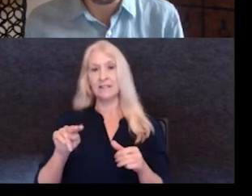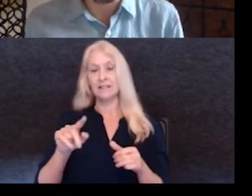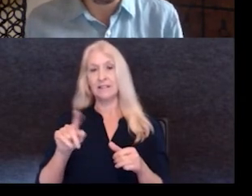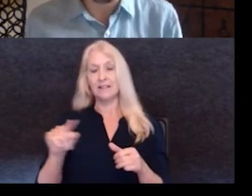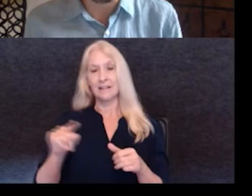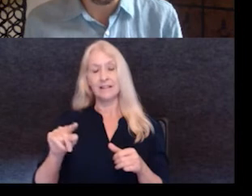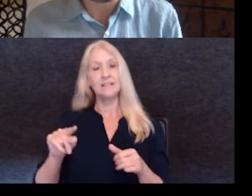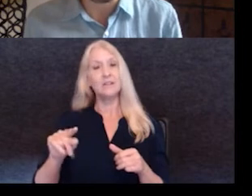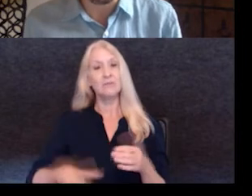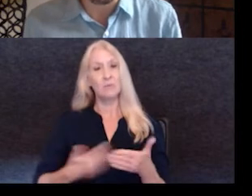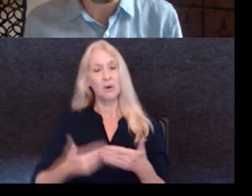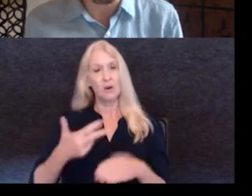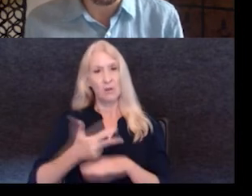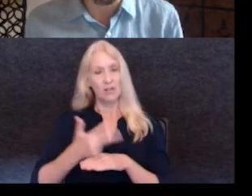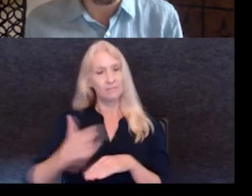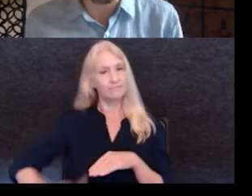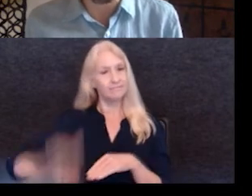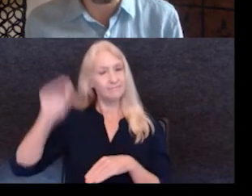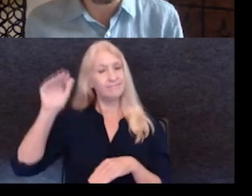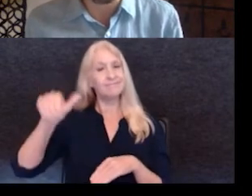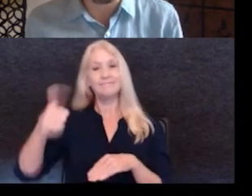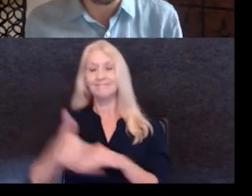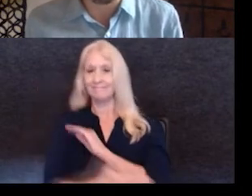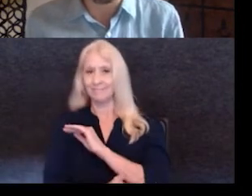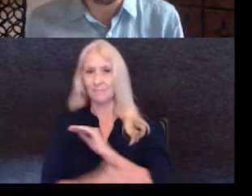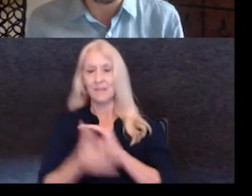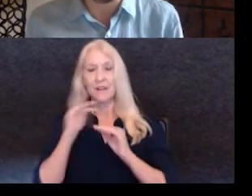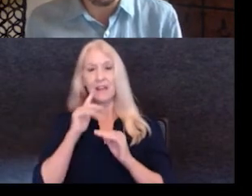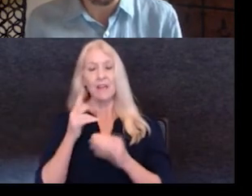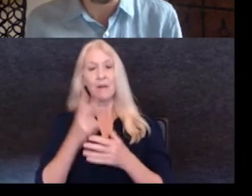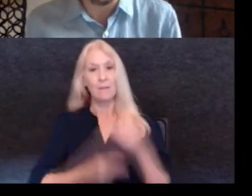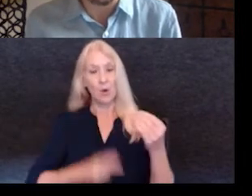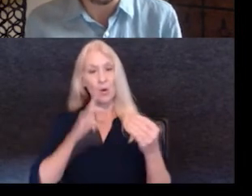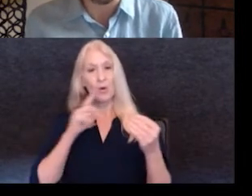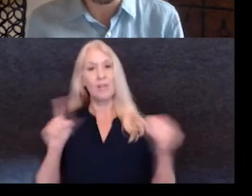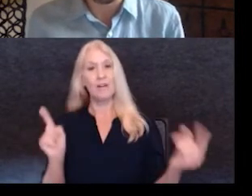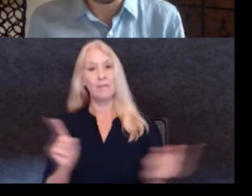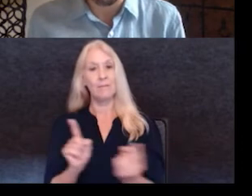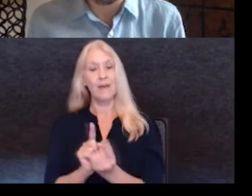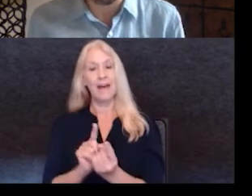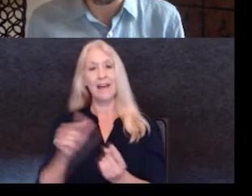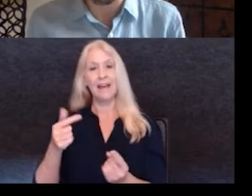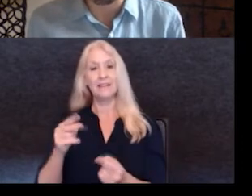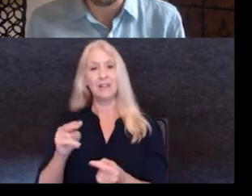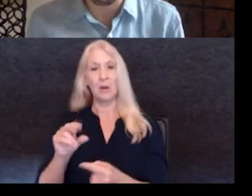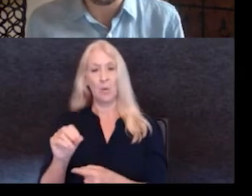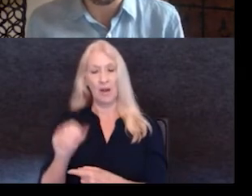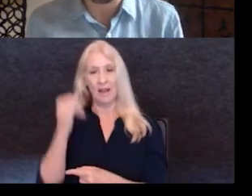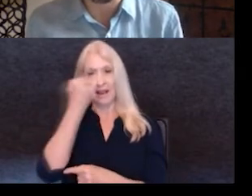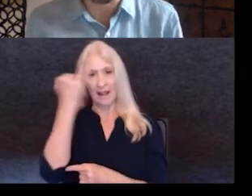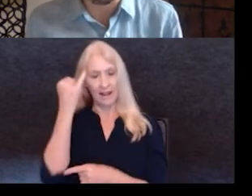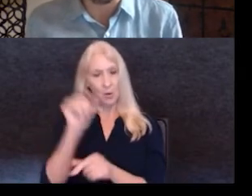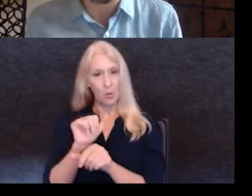And we both met at the office of Renzo Piano in Genoa, Italy, working on a big